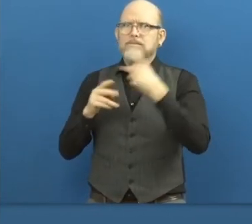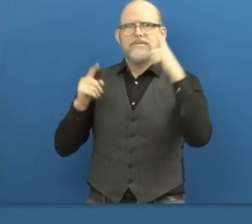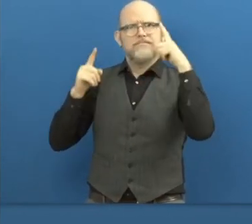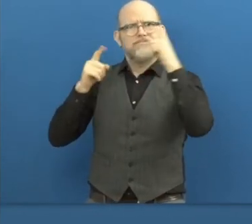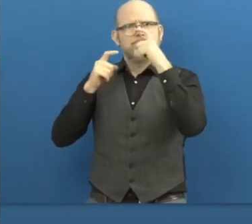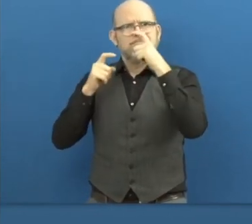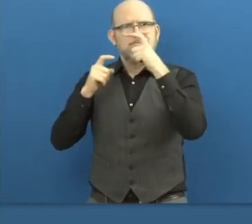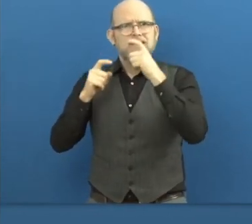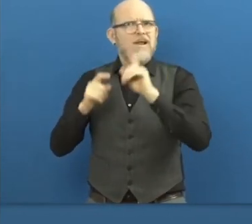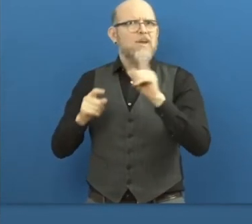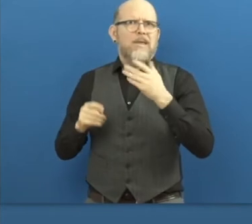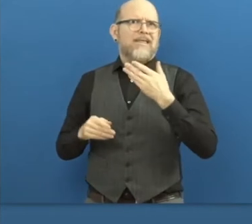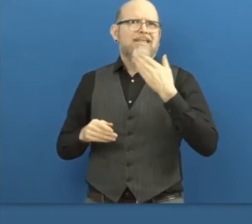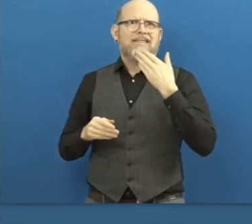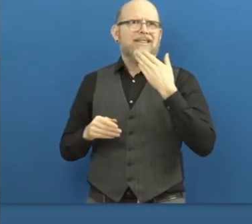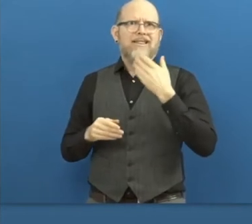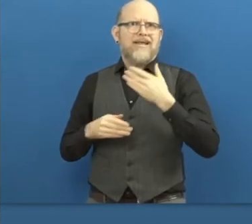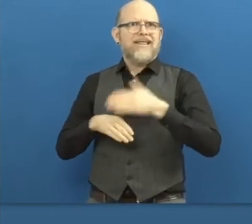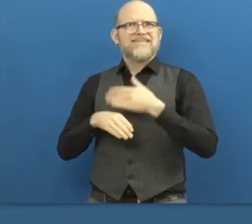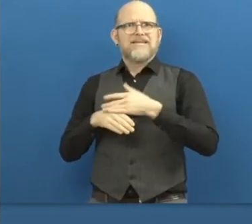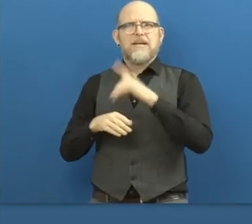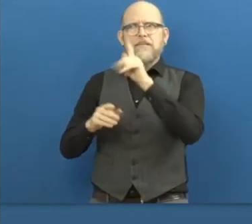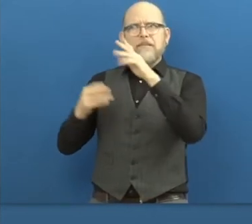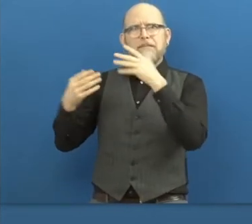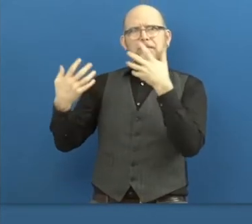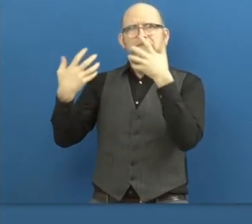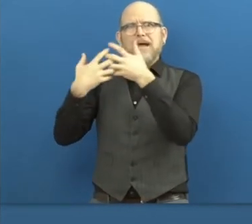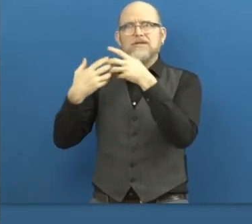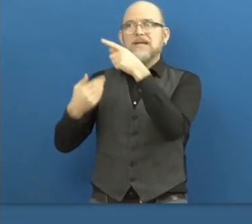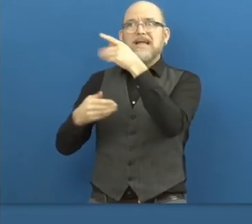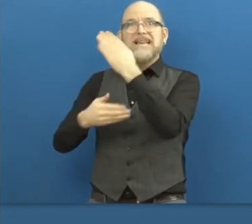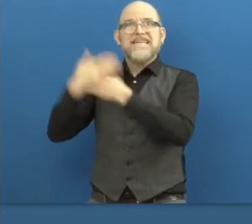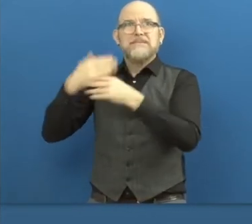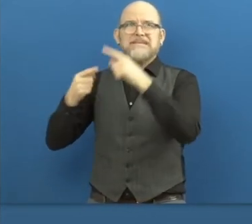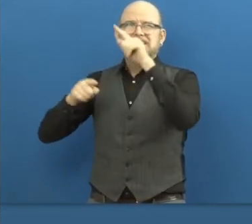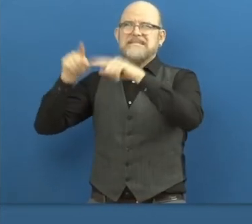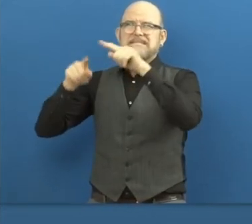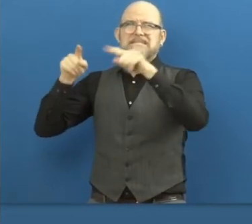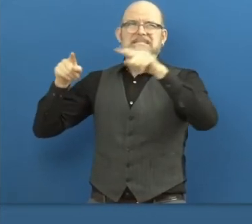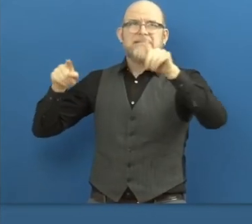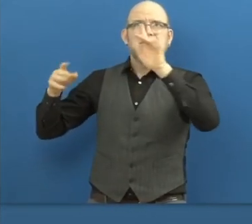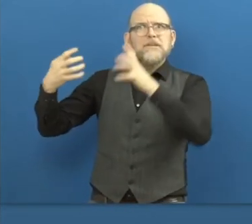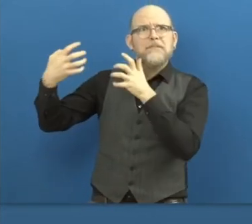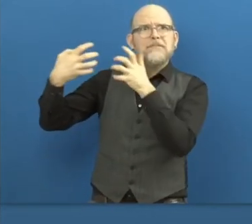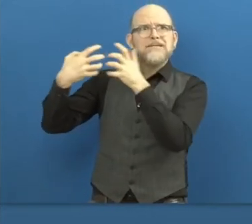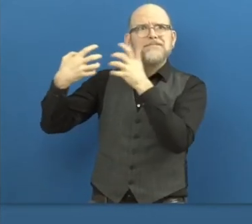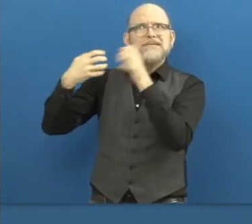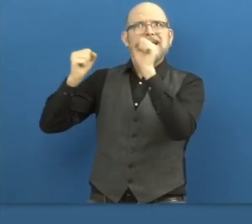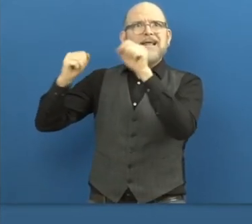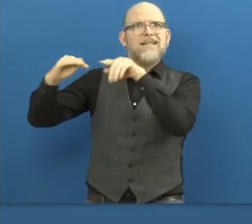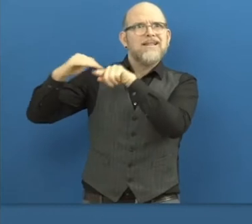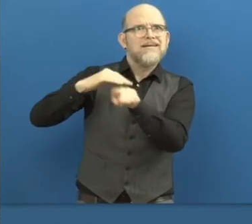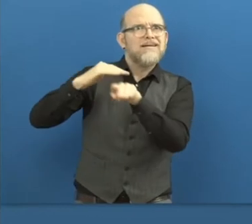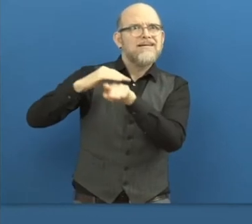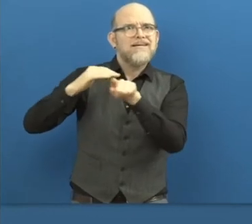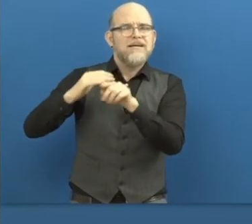because we need to accommodate different aspects of accessibility and user experience.